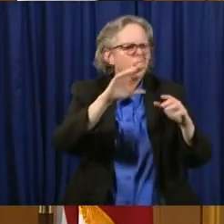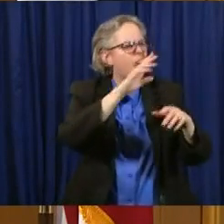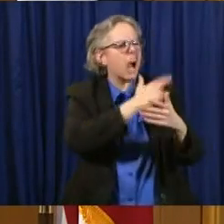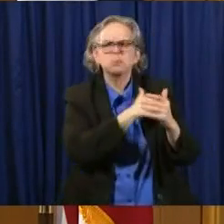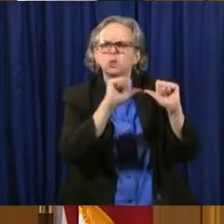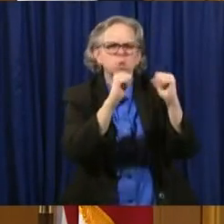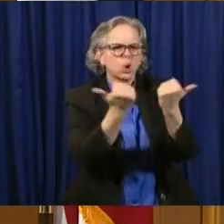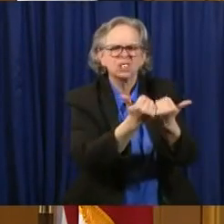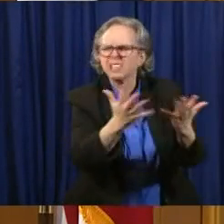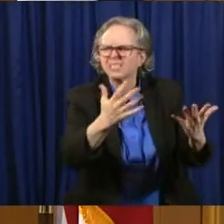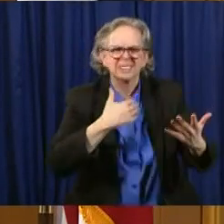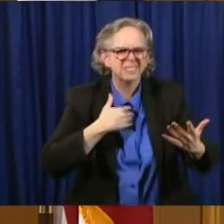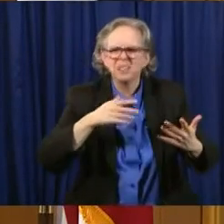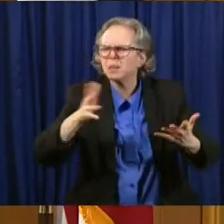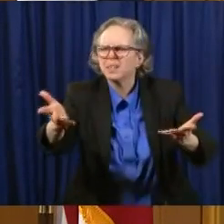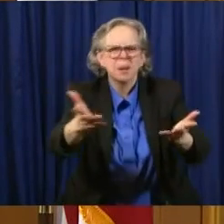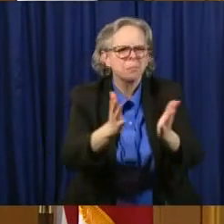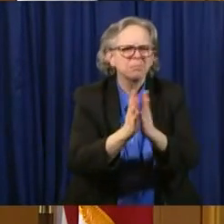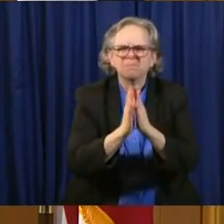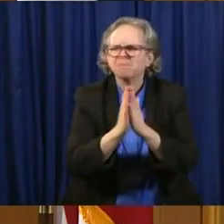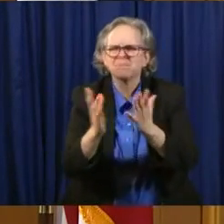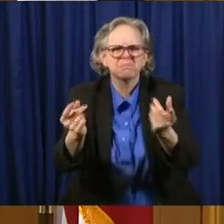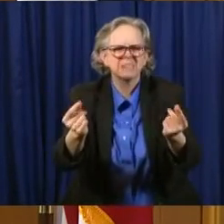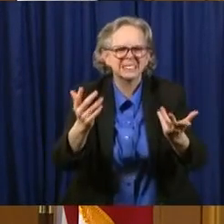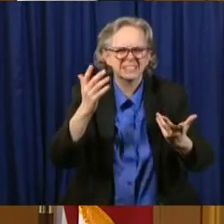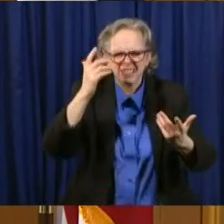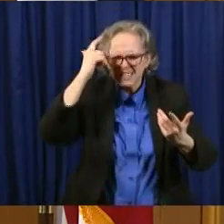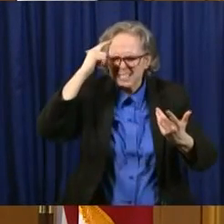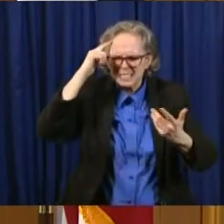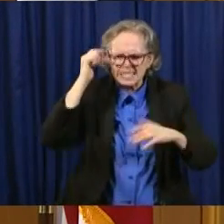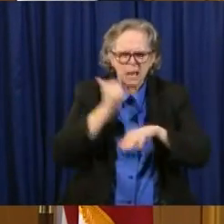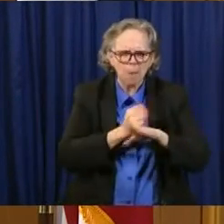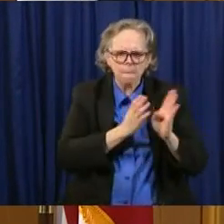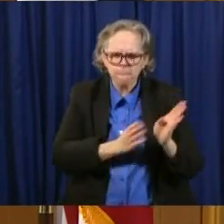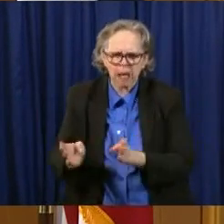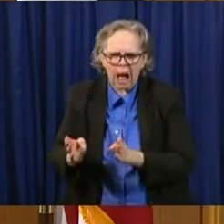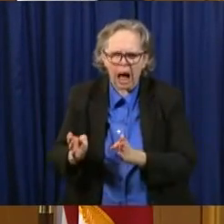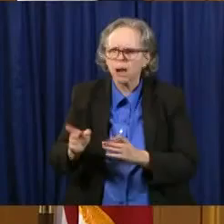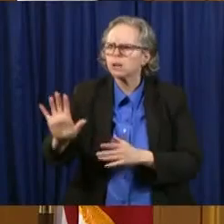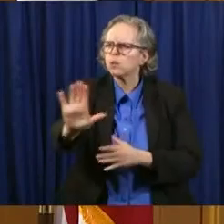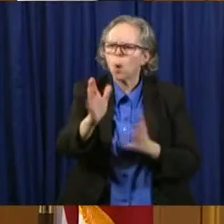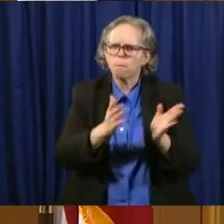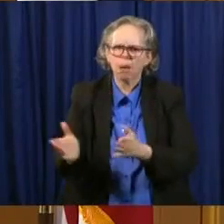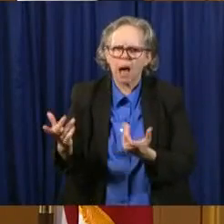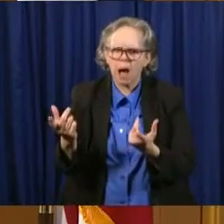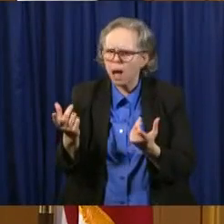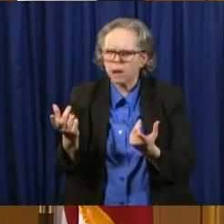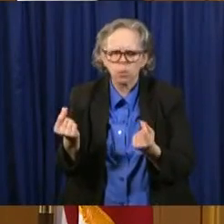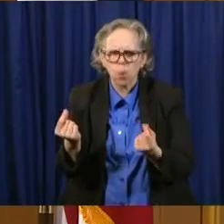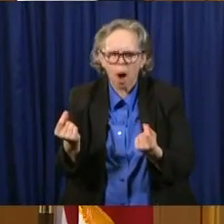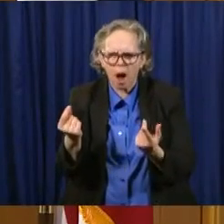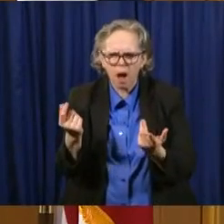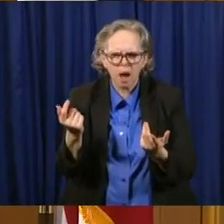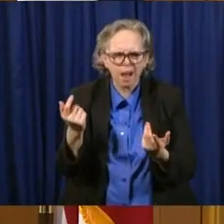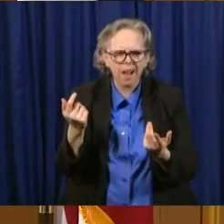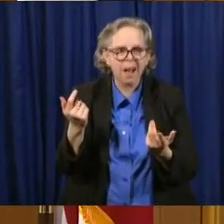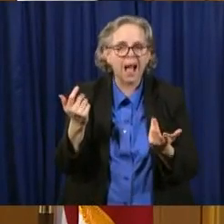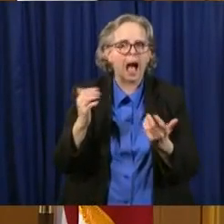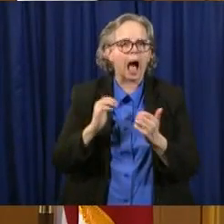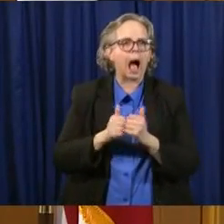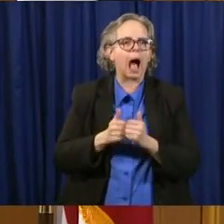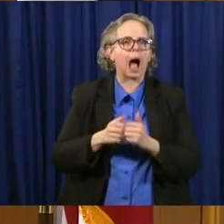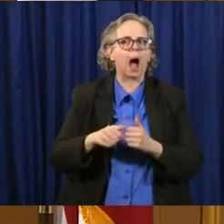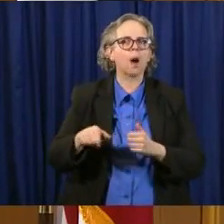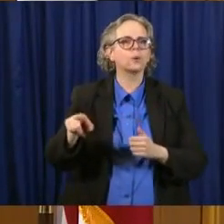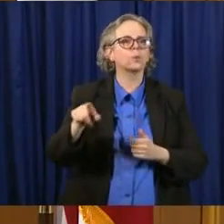and get back with me with a plan, uh, a plan that would allow them to start moving forward and